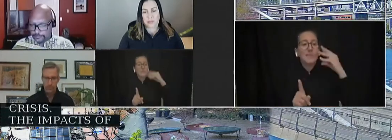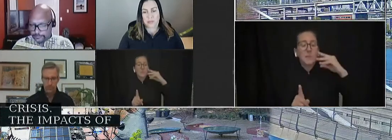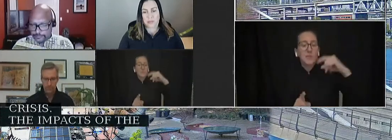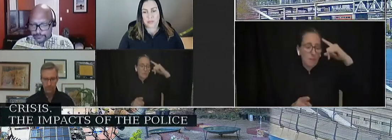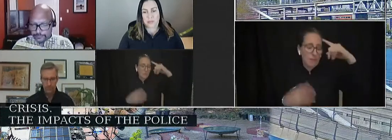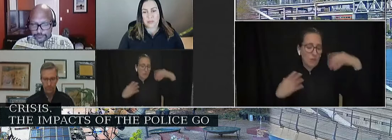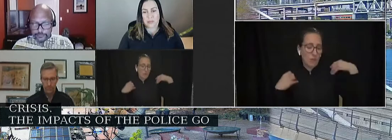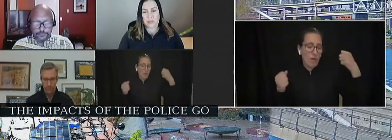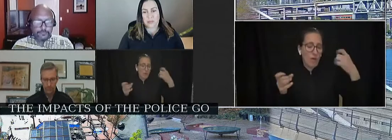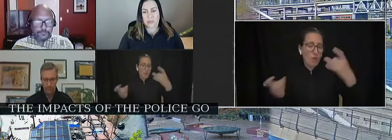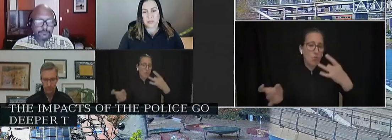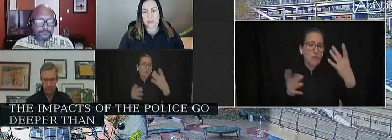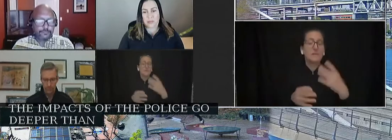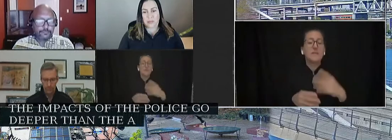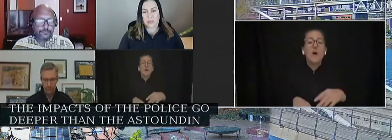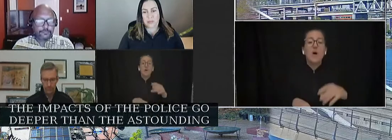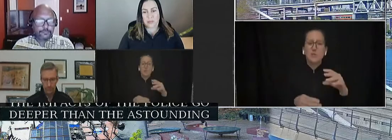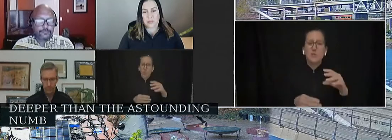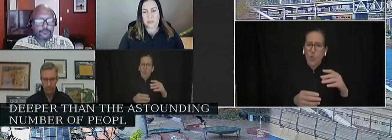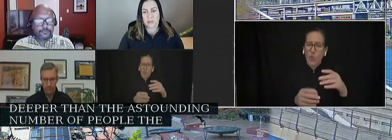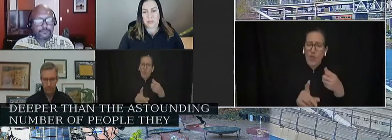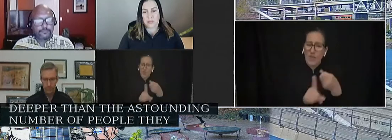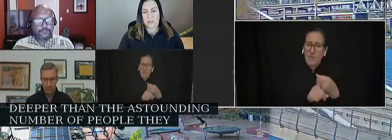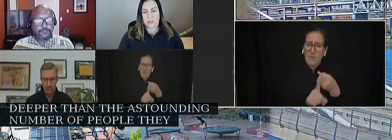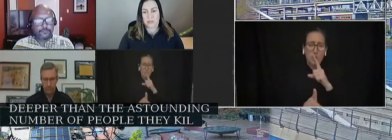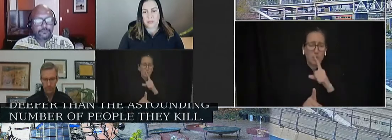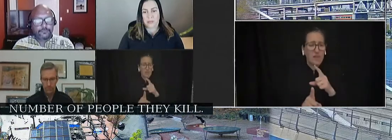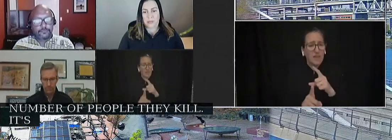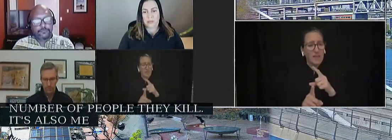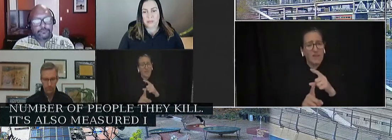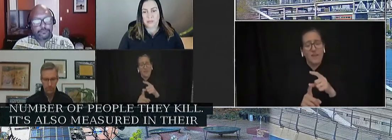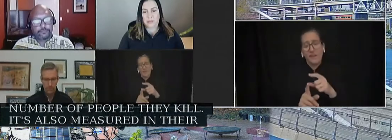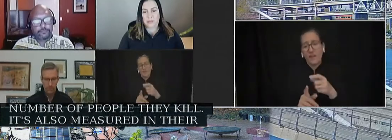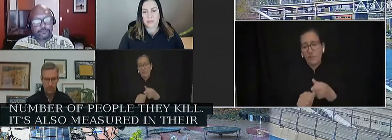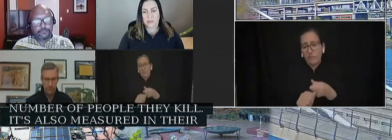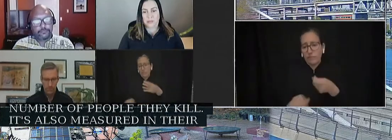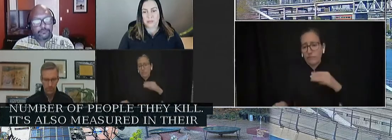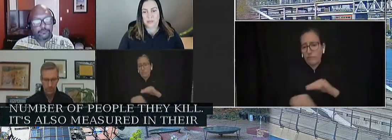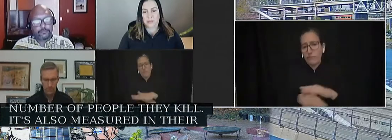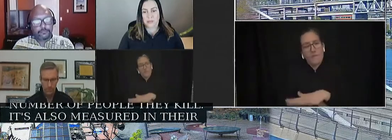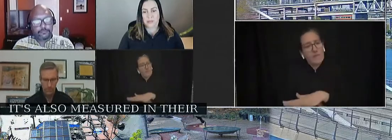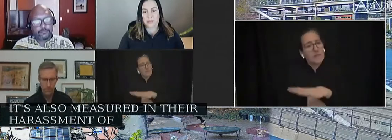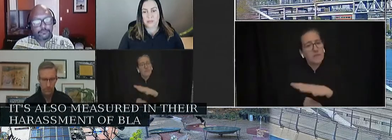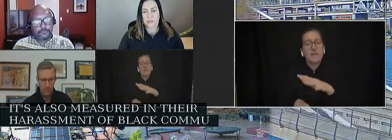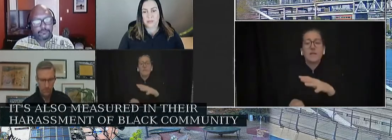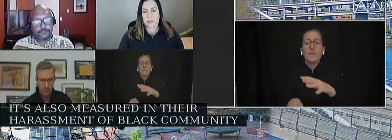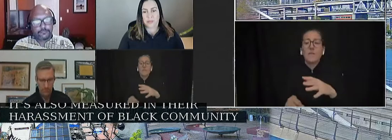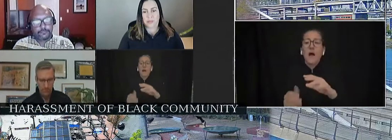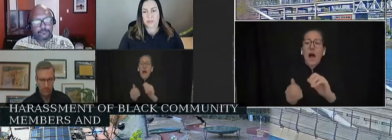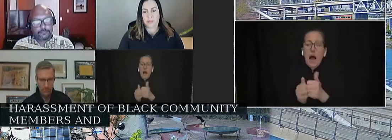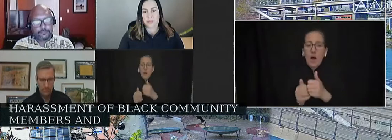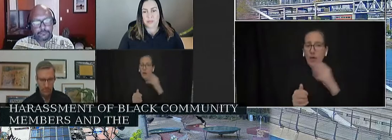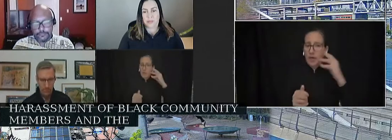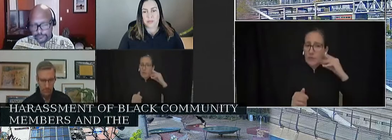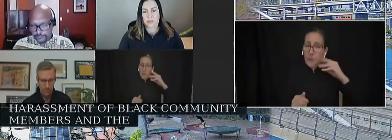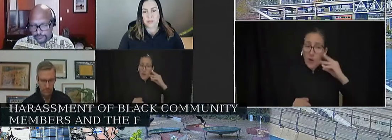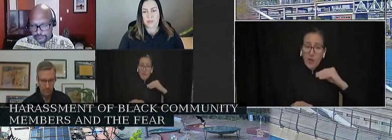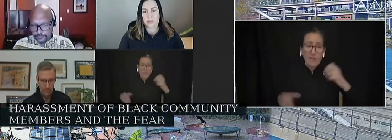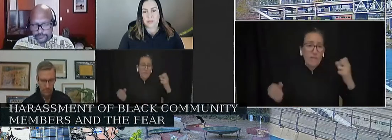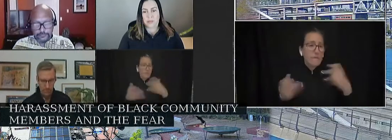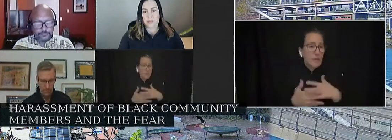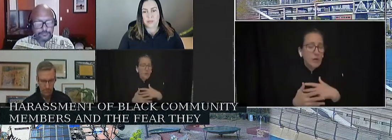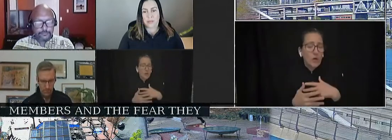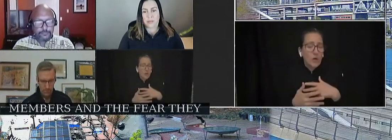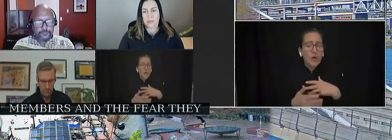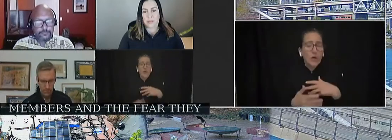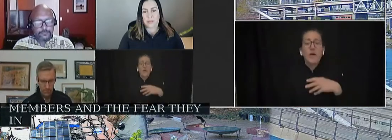astounding number of people they kill. It's also measured in the harassment of black community members and the fear they instill in communities of color.